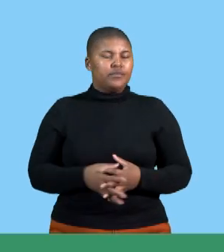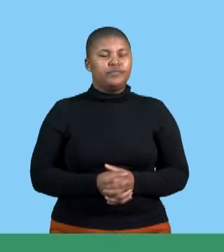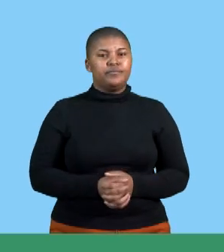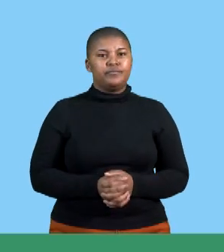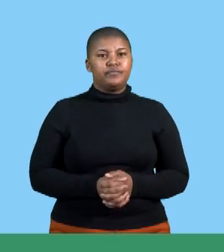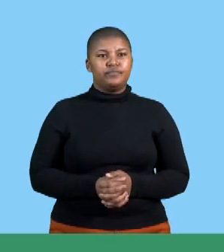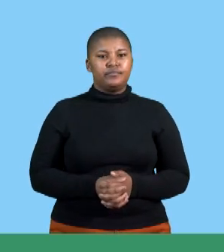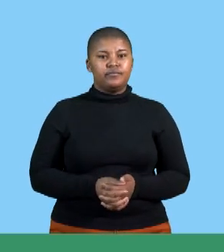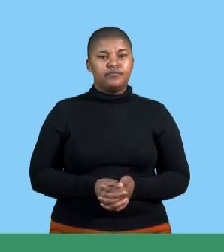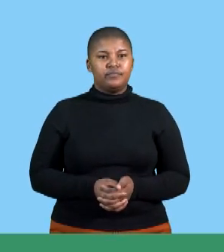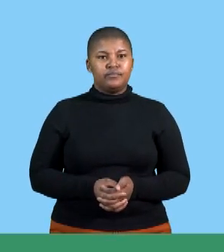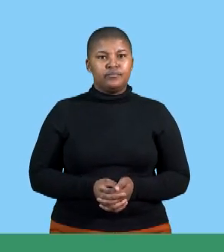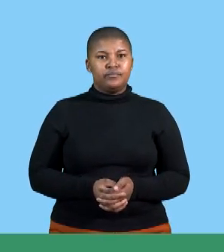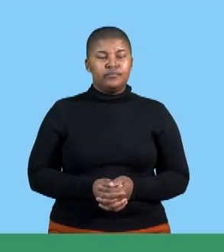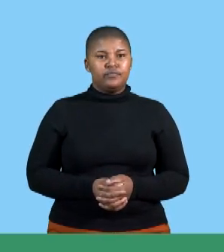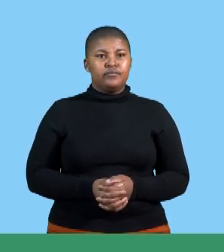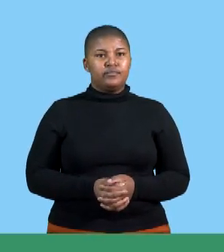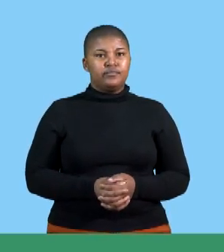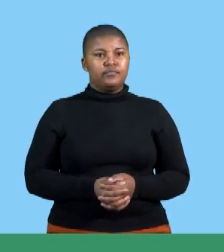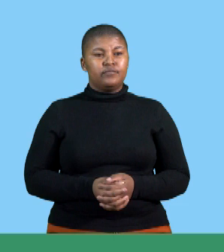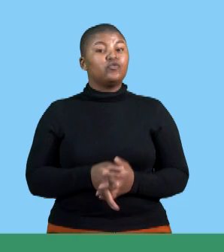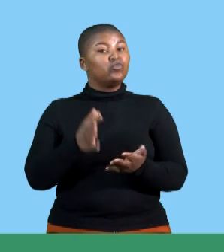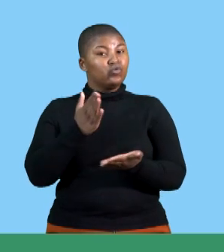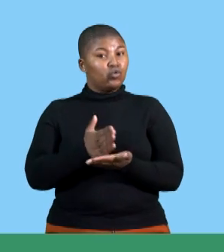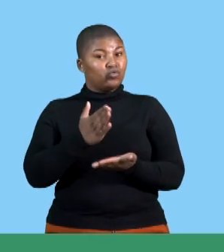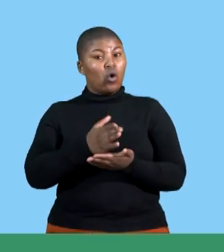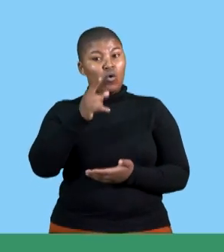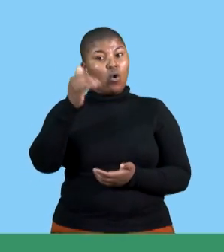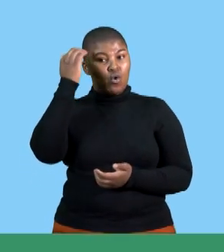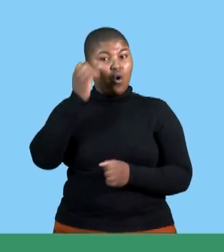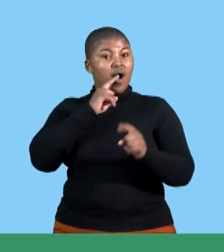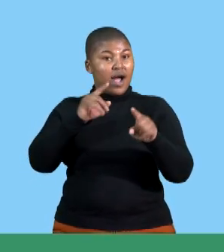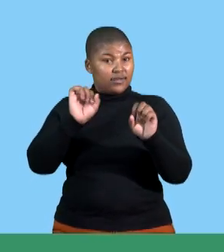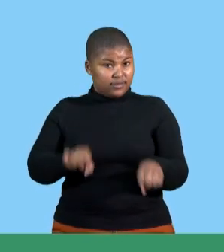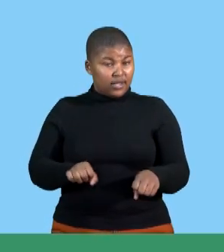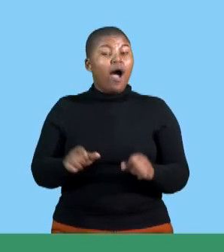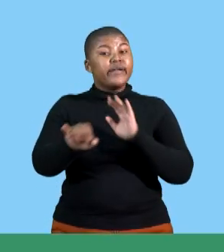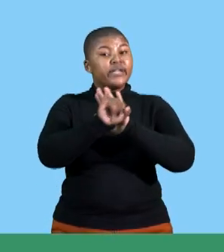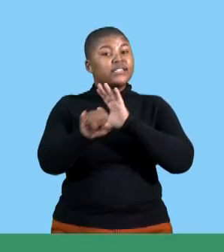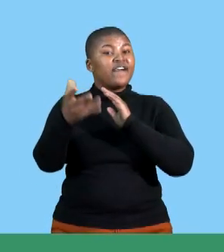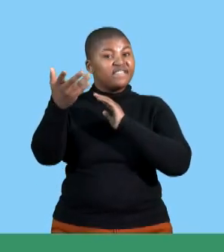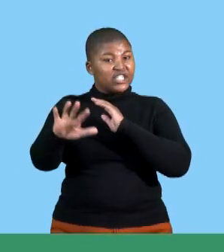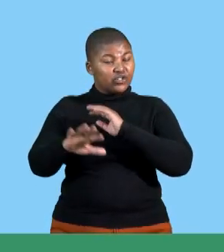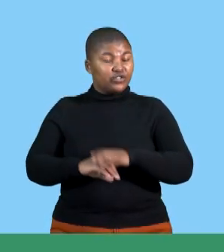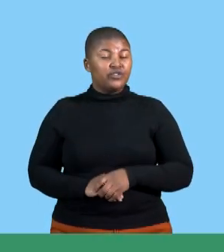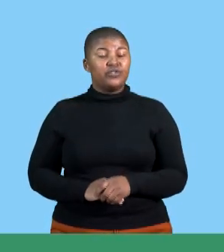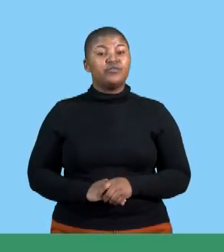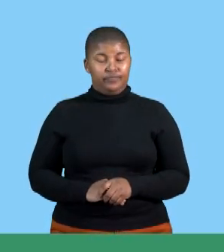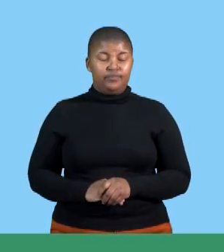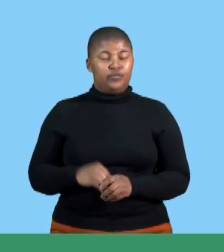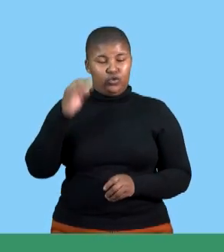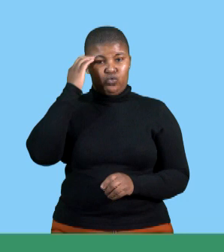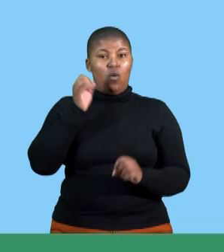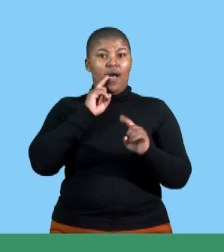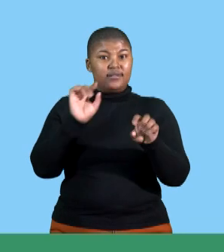presentation so with what i've just explained now i'm definitely sure you know what to write you've identified the statements